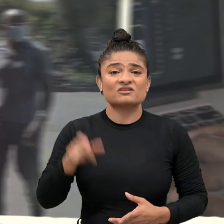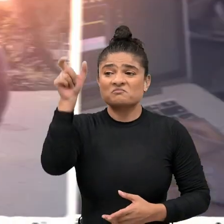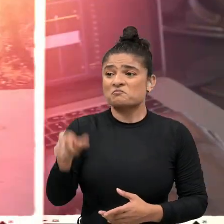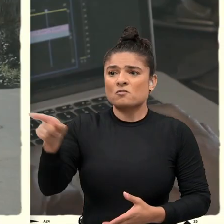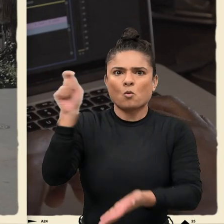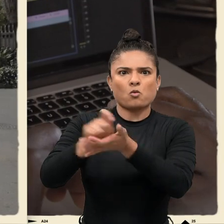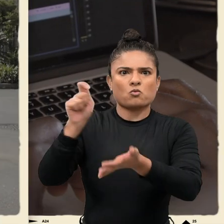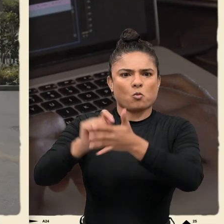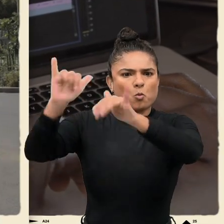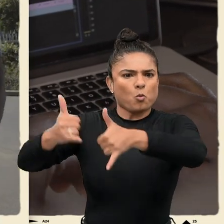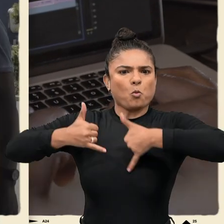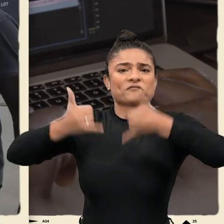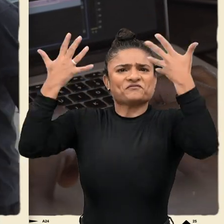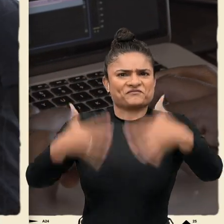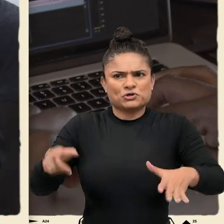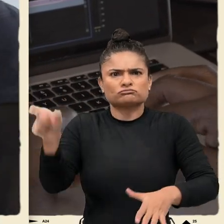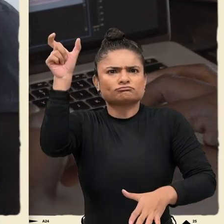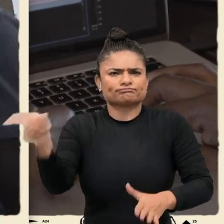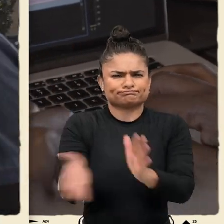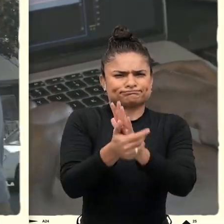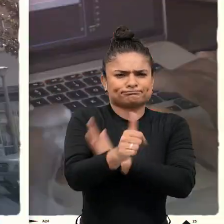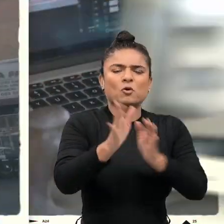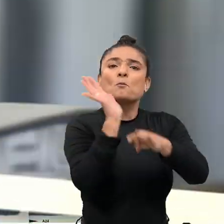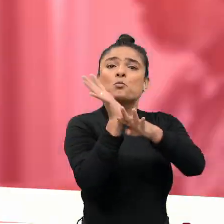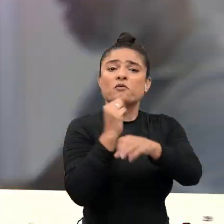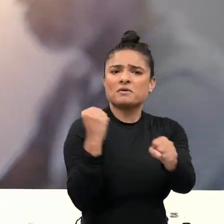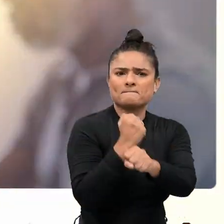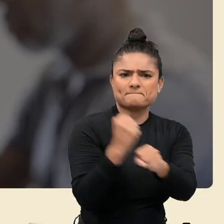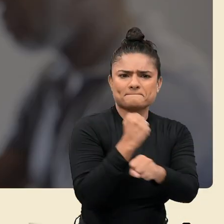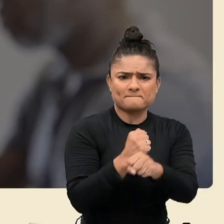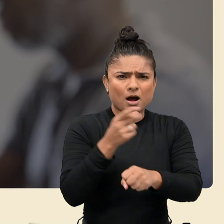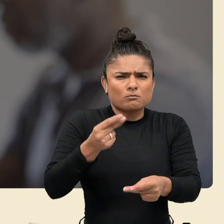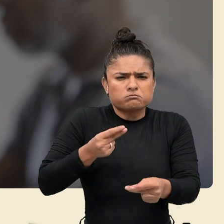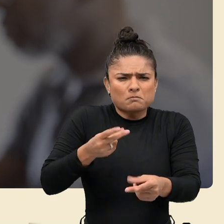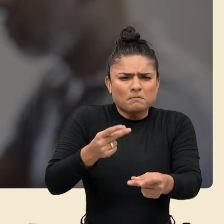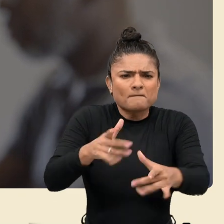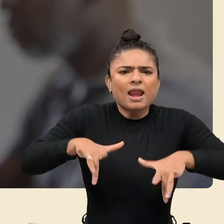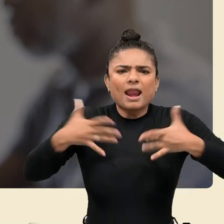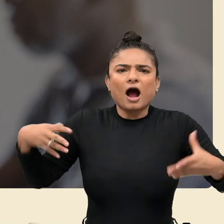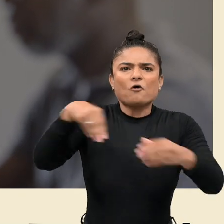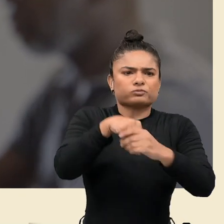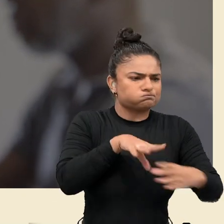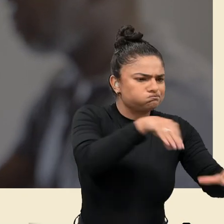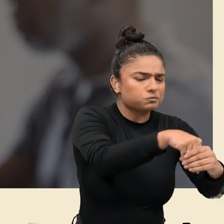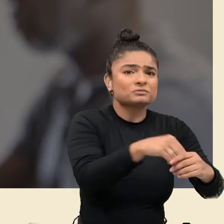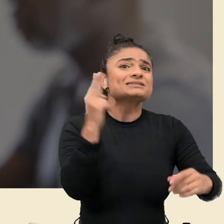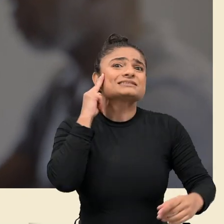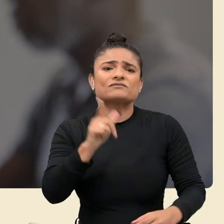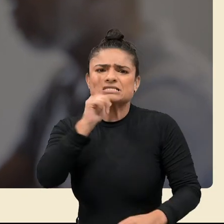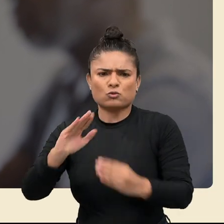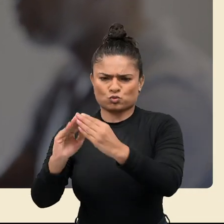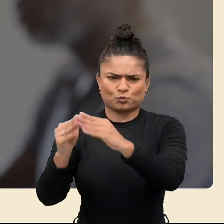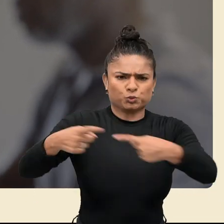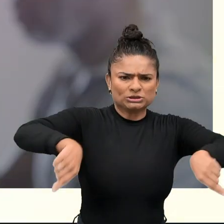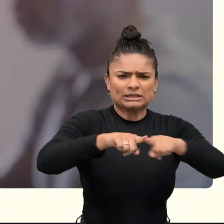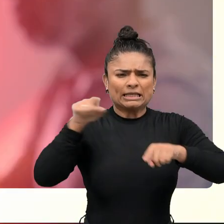This award-winning author and qualified filmmaker quickly managed to endear himself to both the hearing and deaf communities